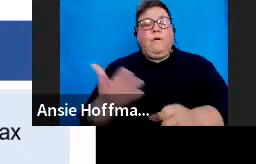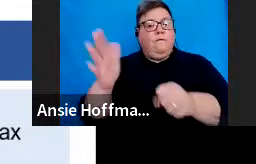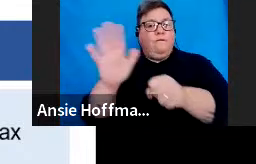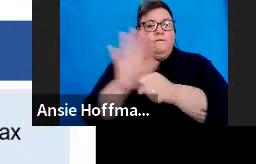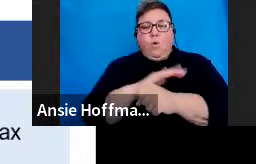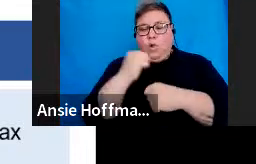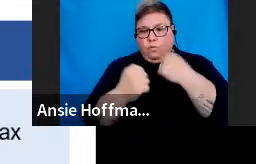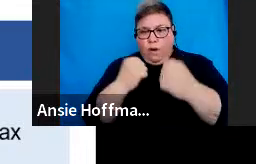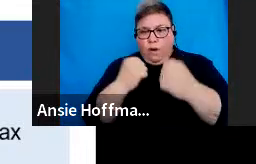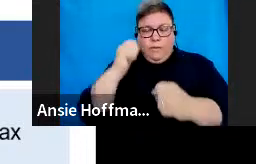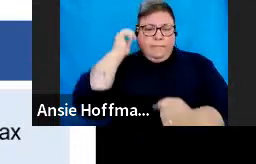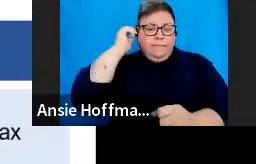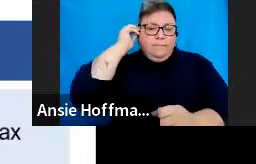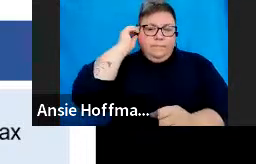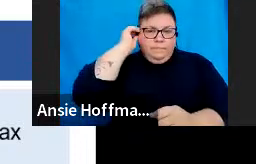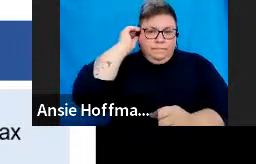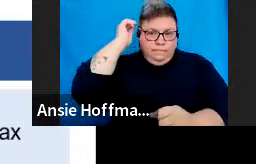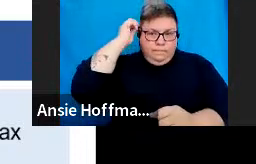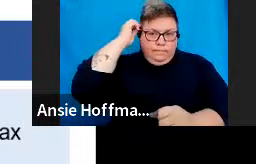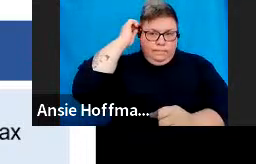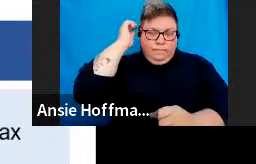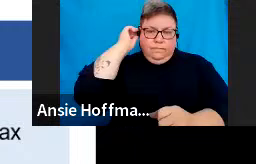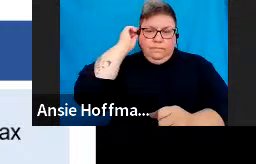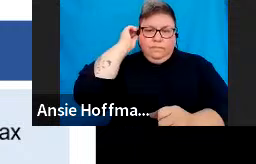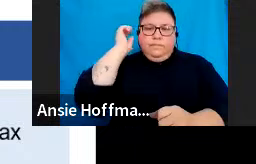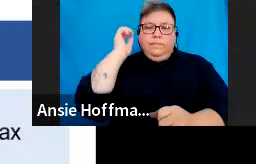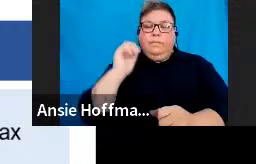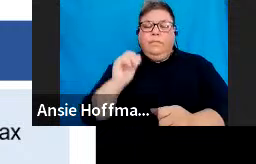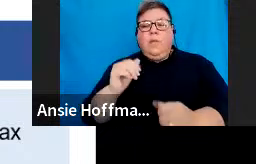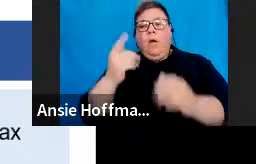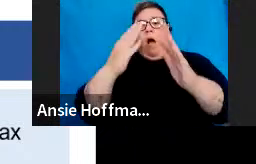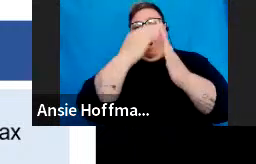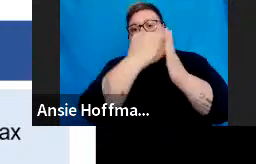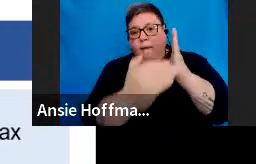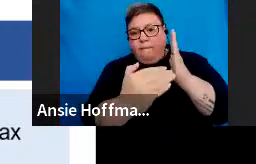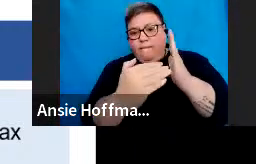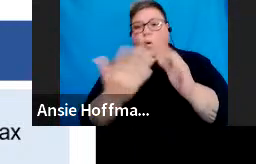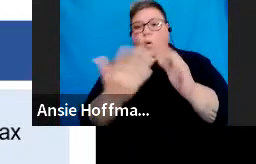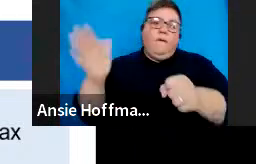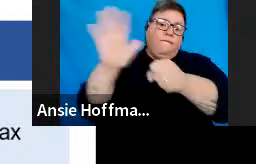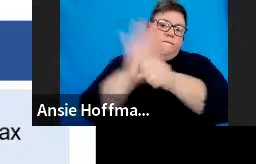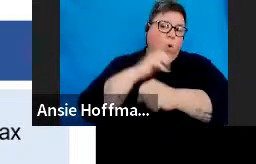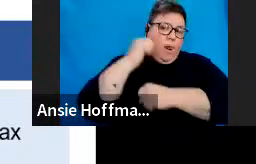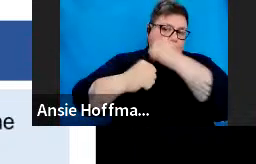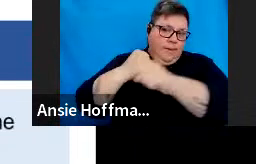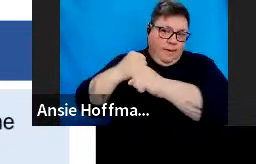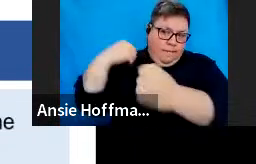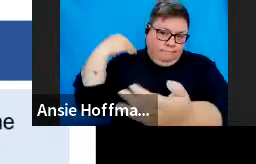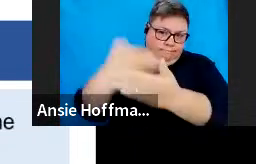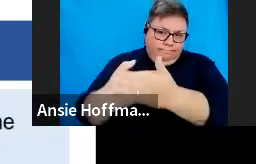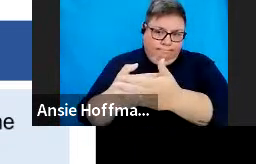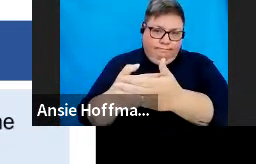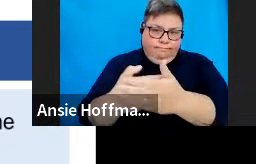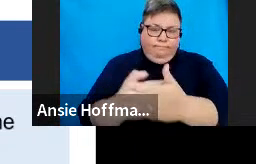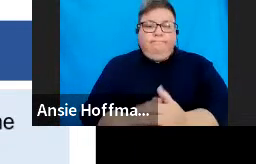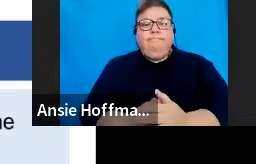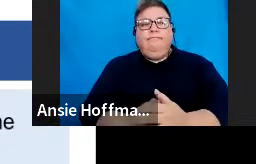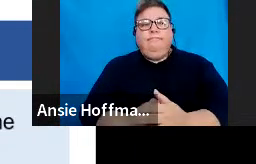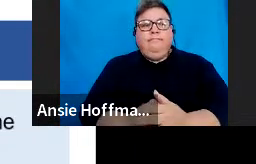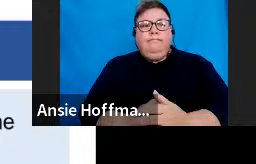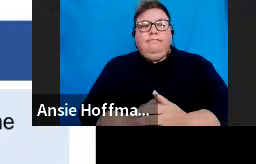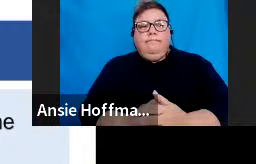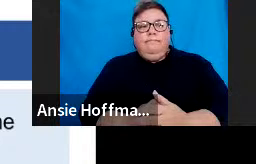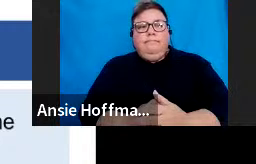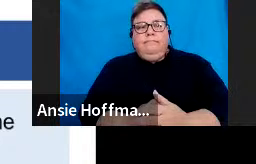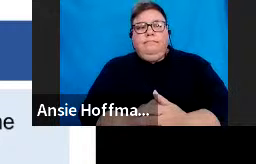a rerun, a partial run or a full year. All right. As